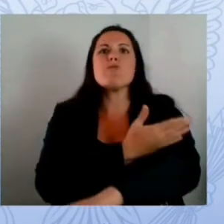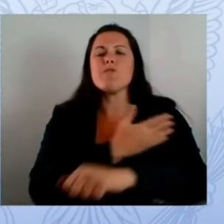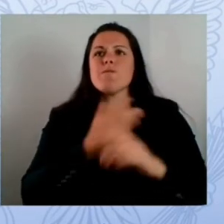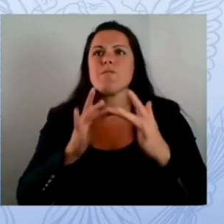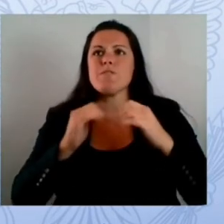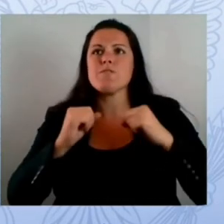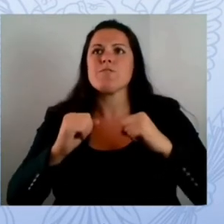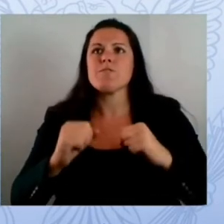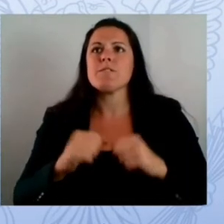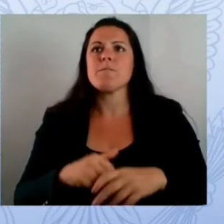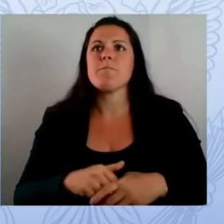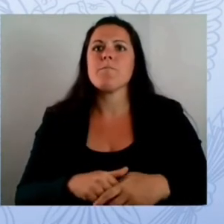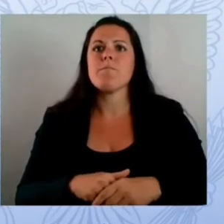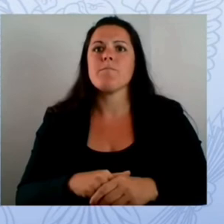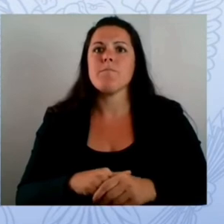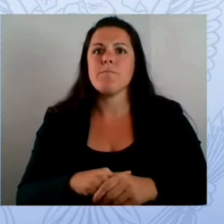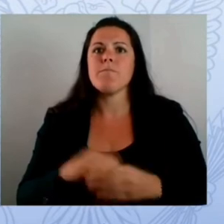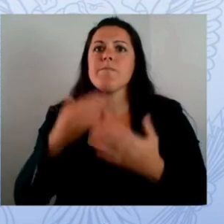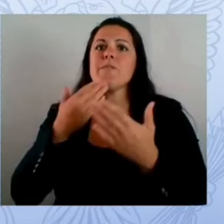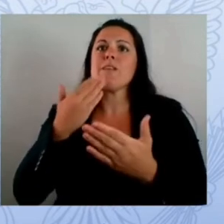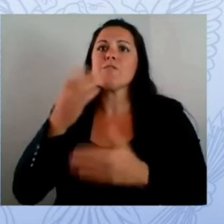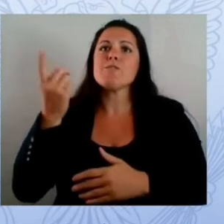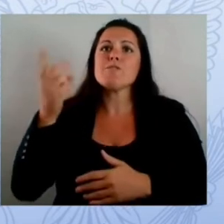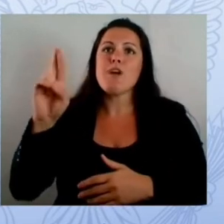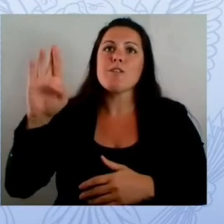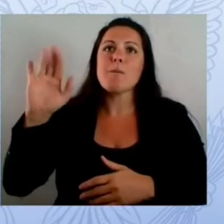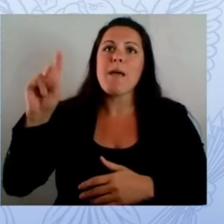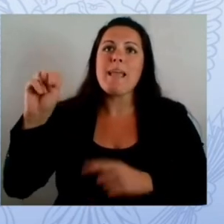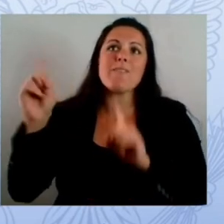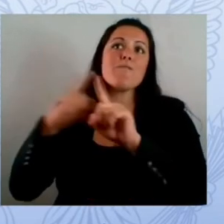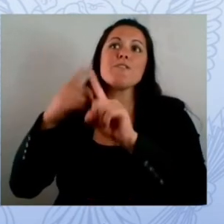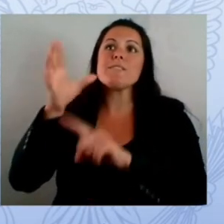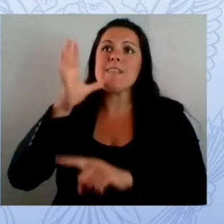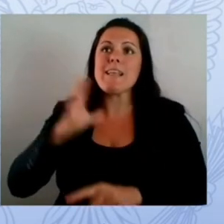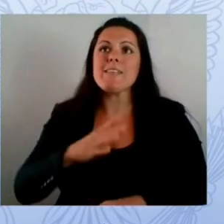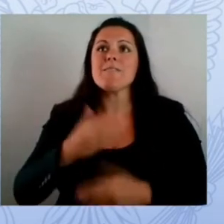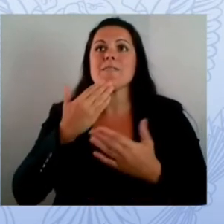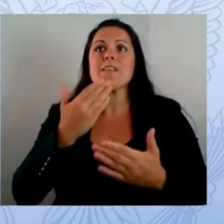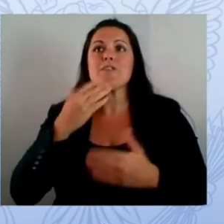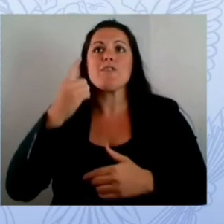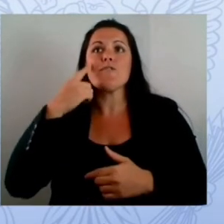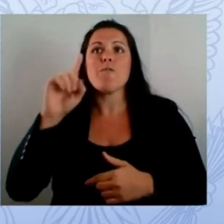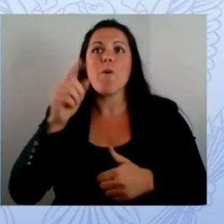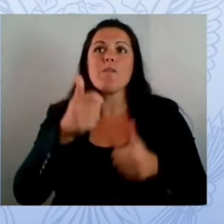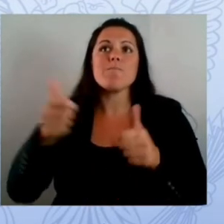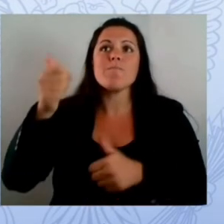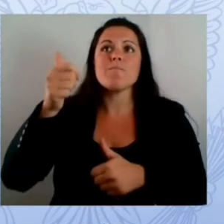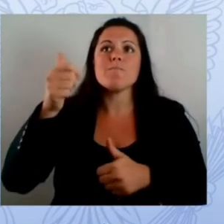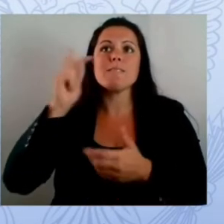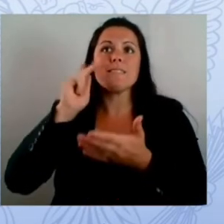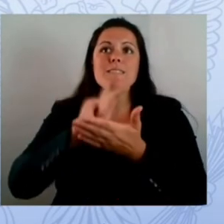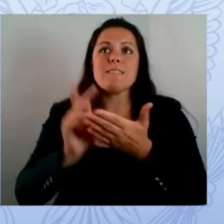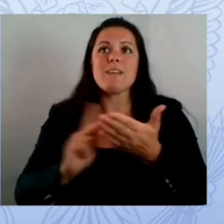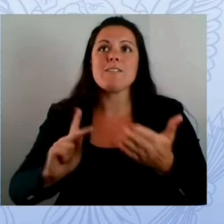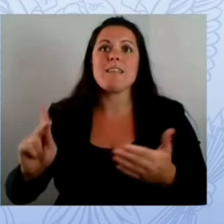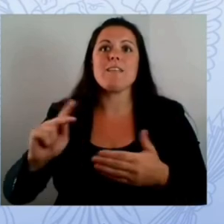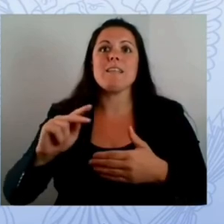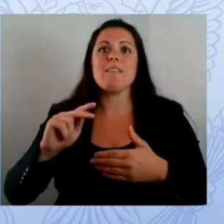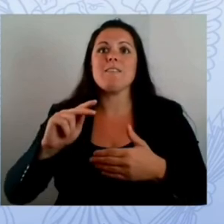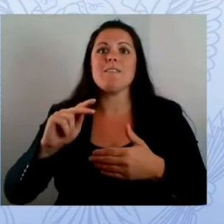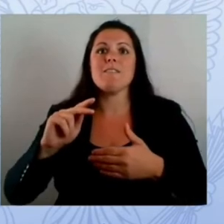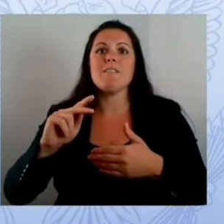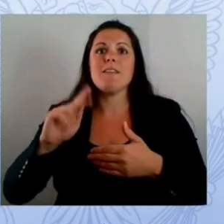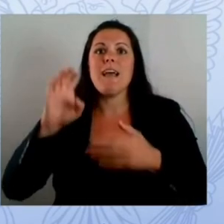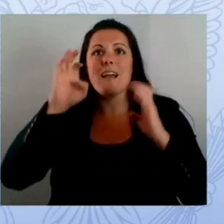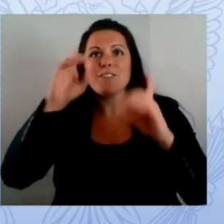education secretary of the department of homeland security because fundamentally that partnership between educators and security experts